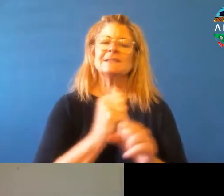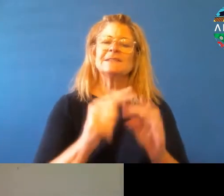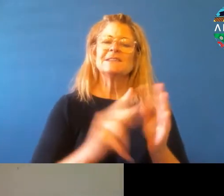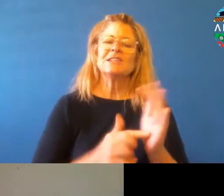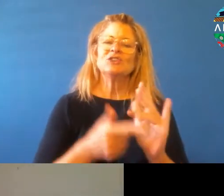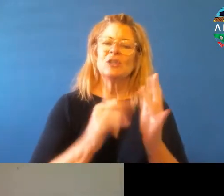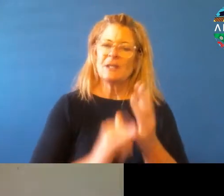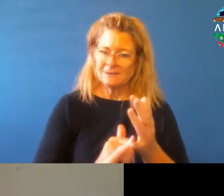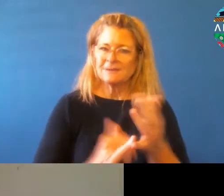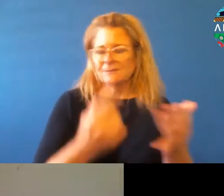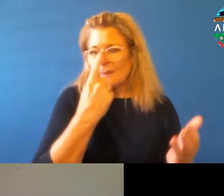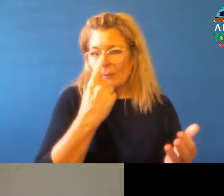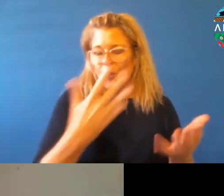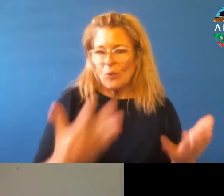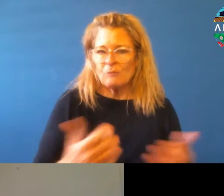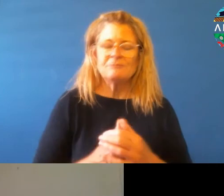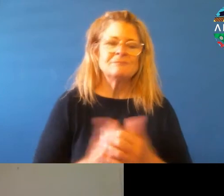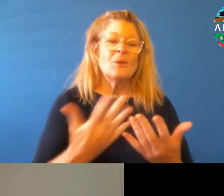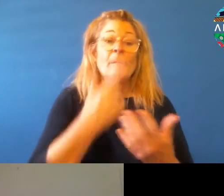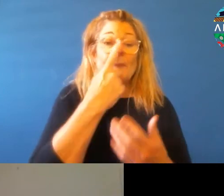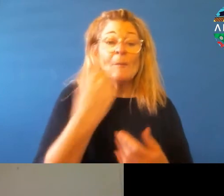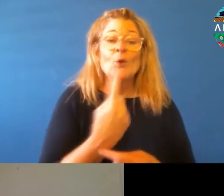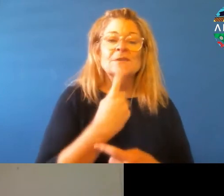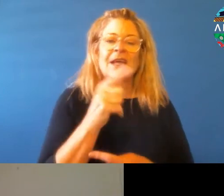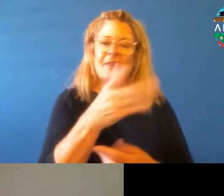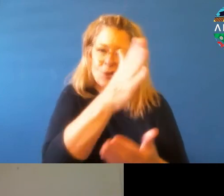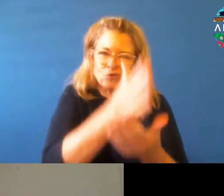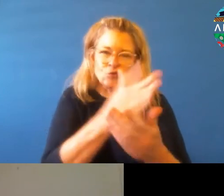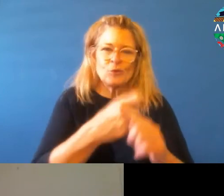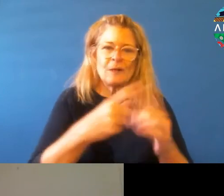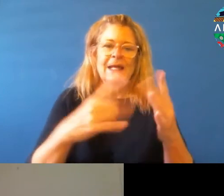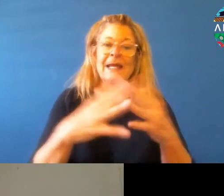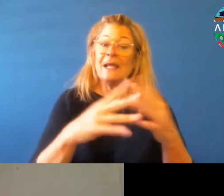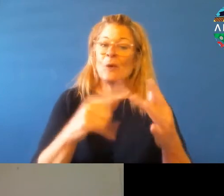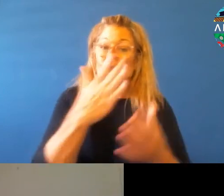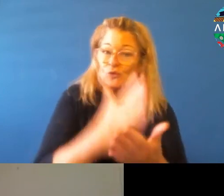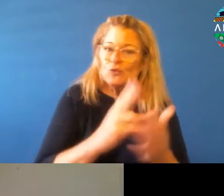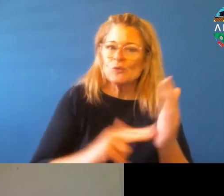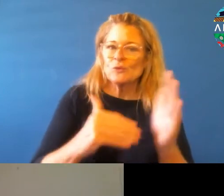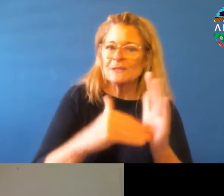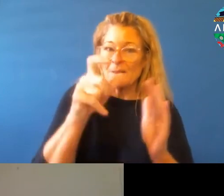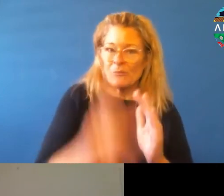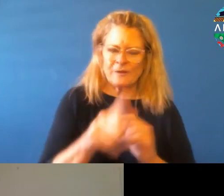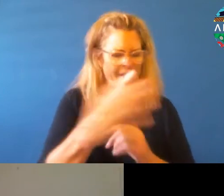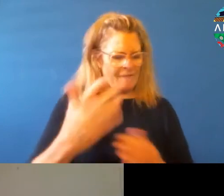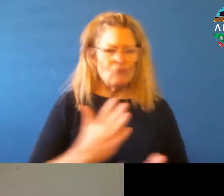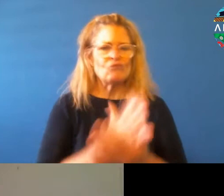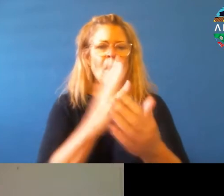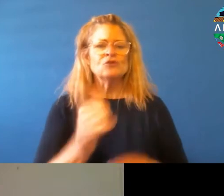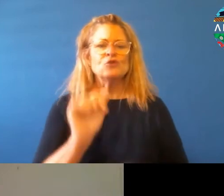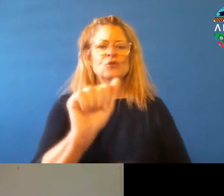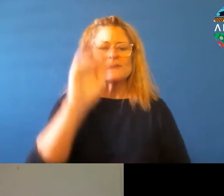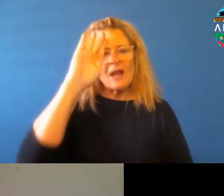and everyone who claims to be a Kiwi, a New Zealander, has a right to use it. Um,